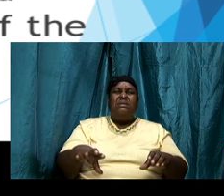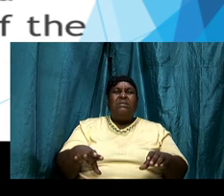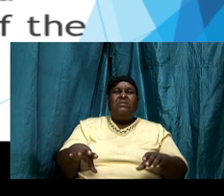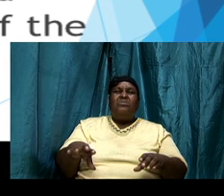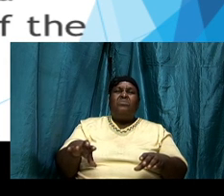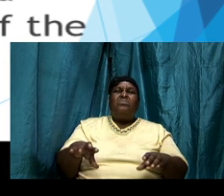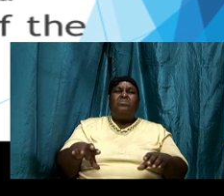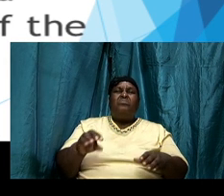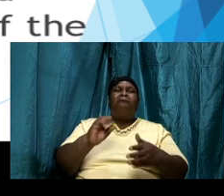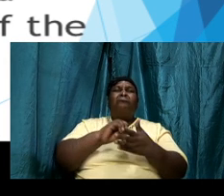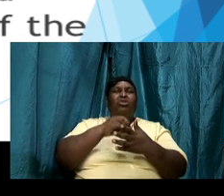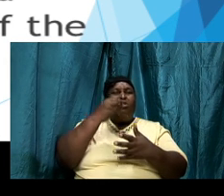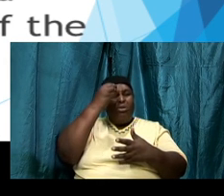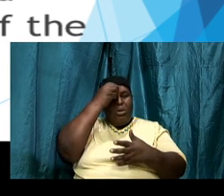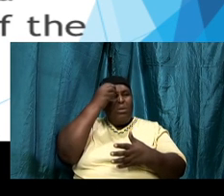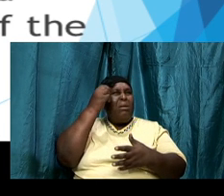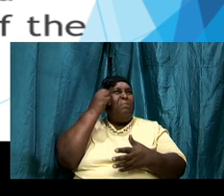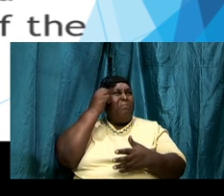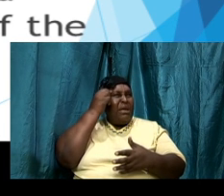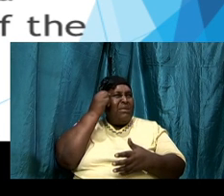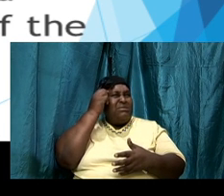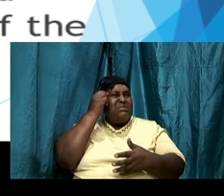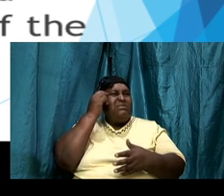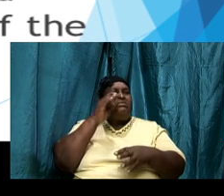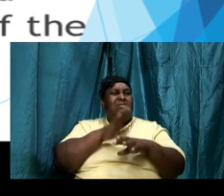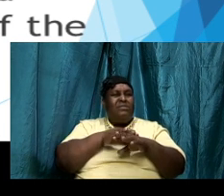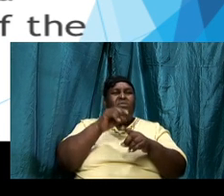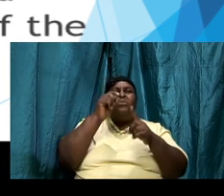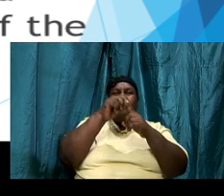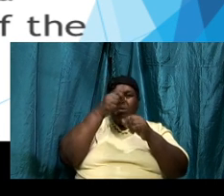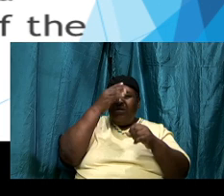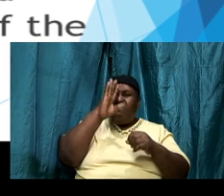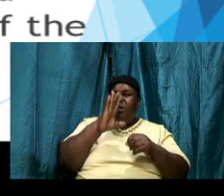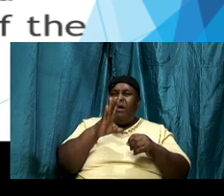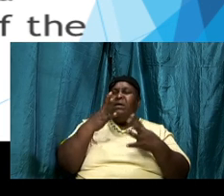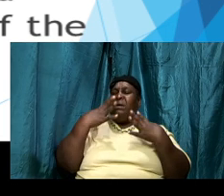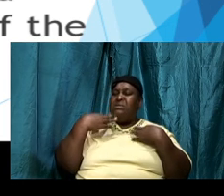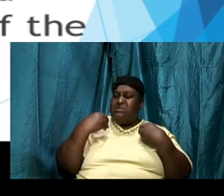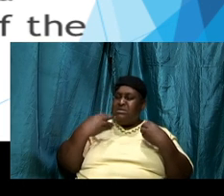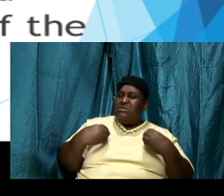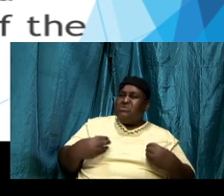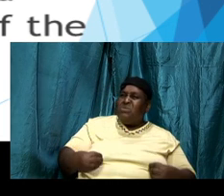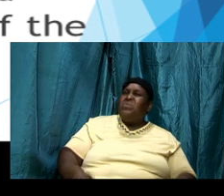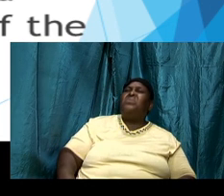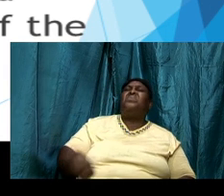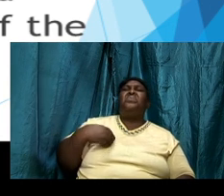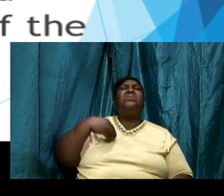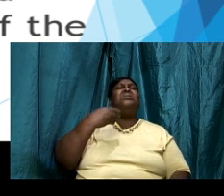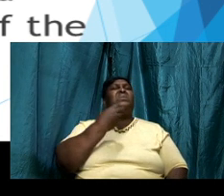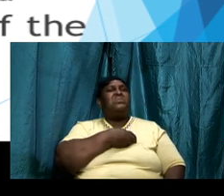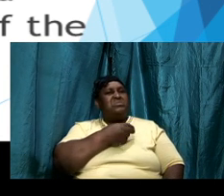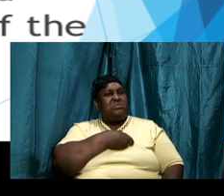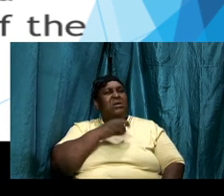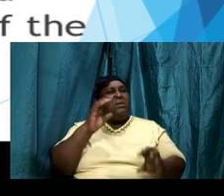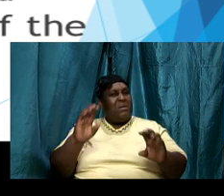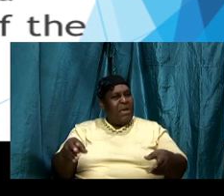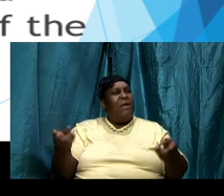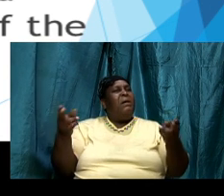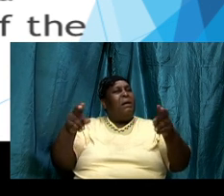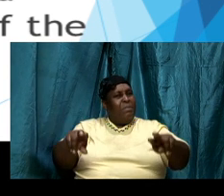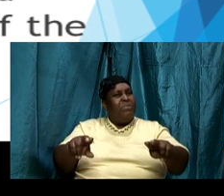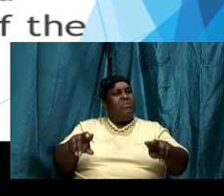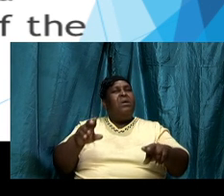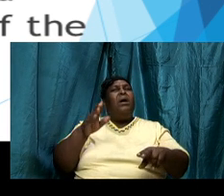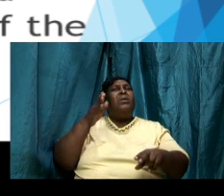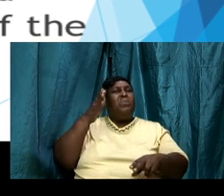with us and once that starts to happen and it can happen and it will happen and it is